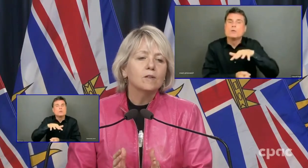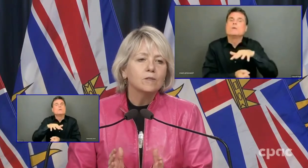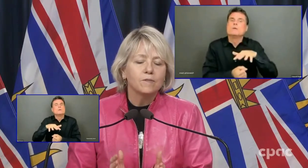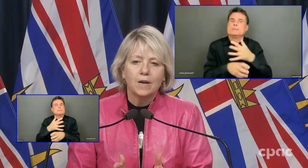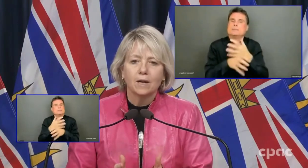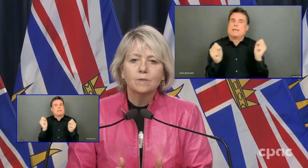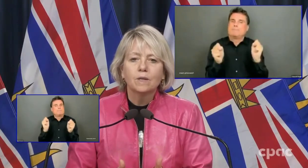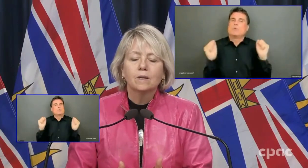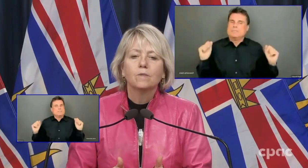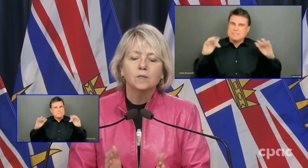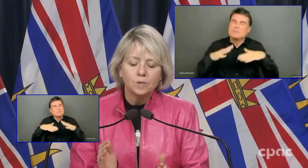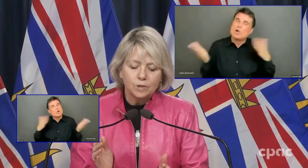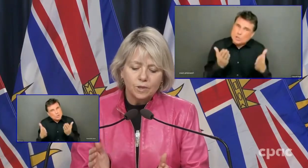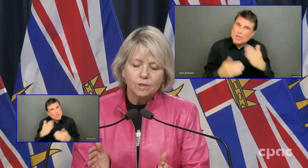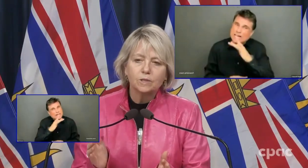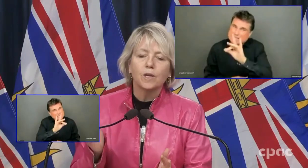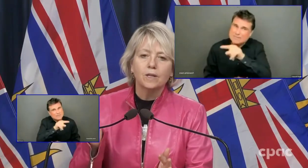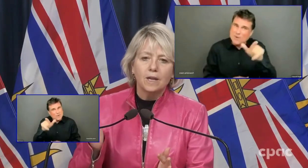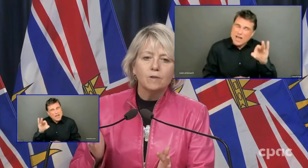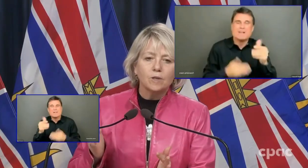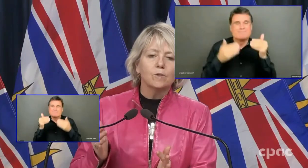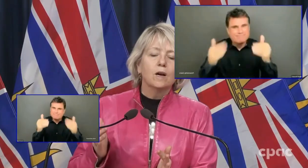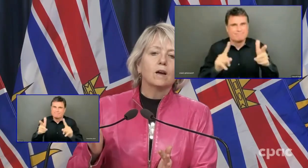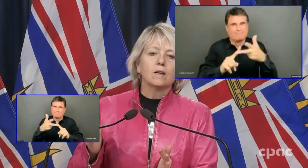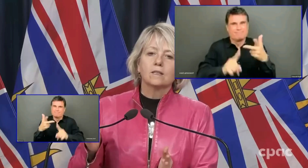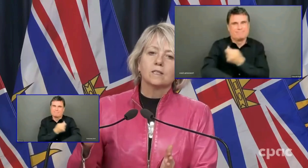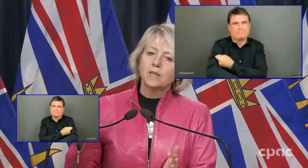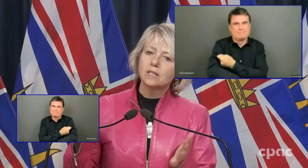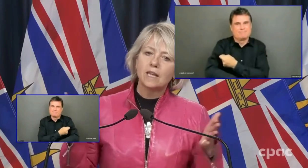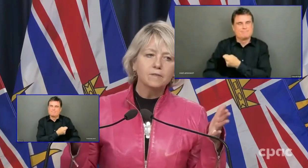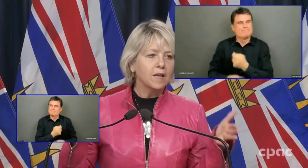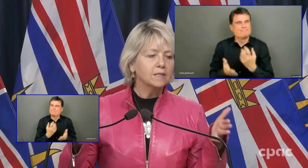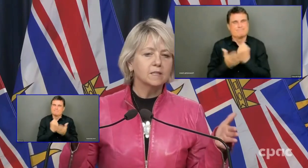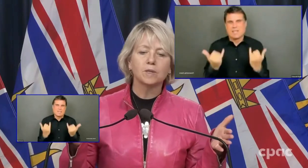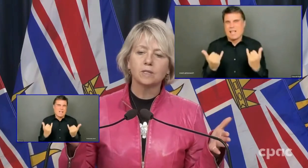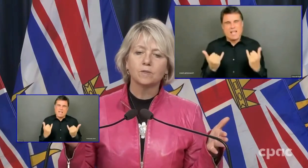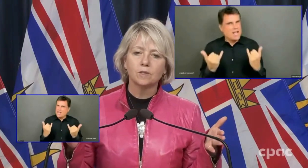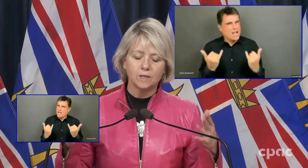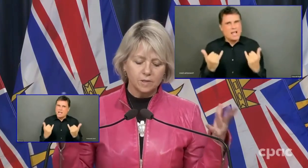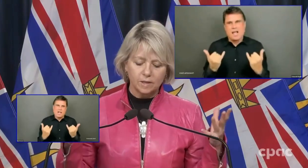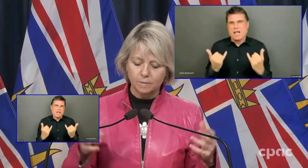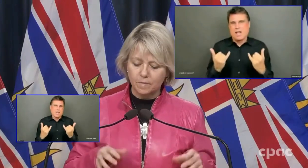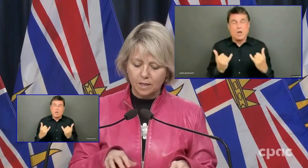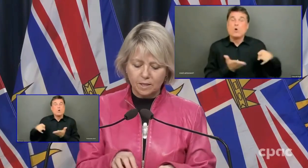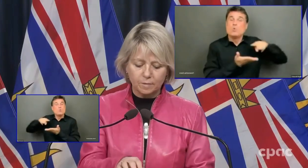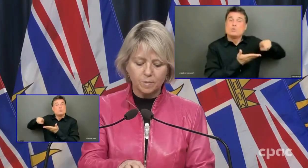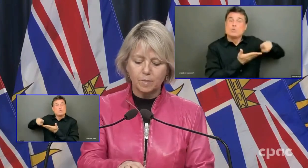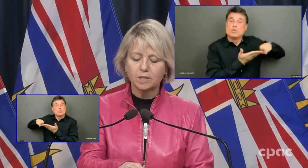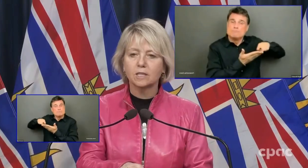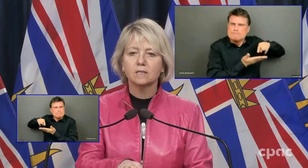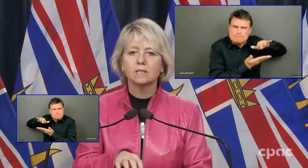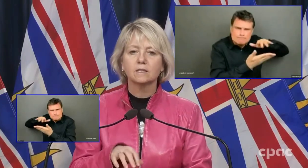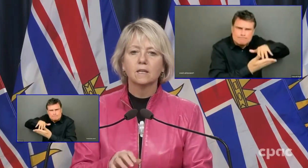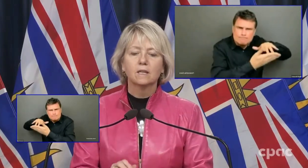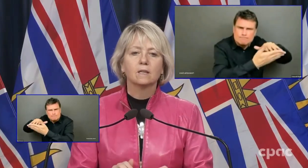It's not only for now, these booster doses we now know are, especially after that six-month interval, and there's a study that was